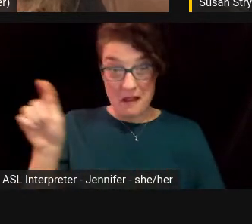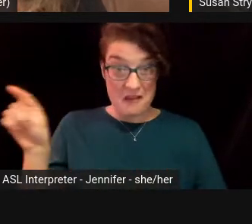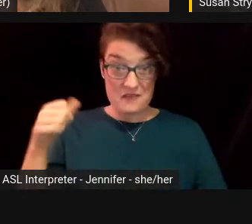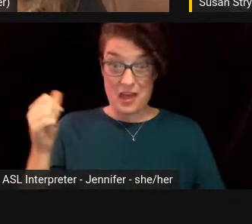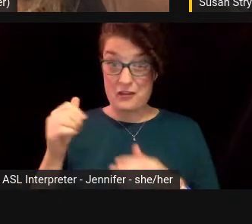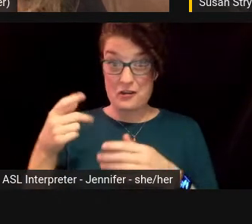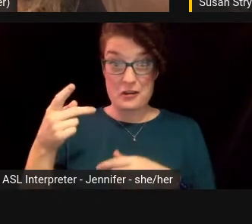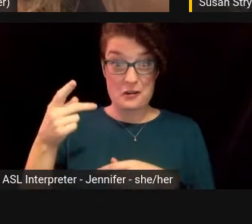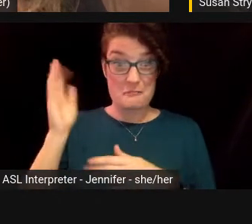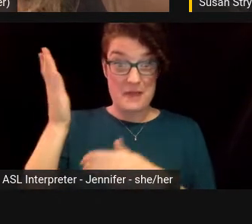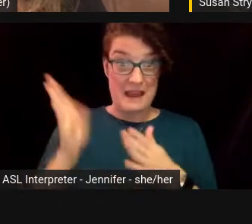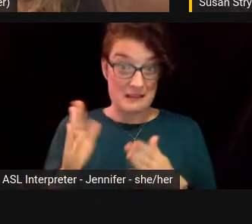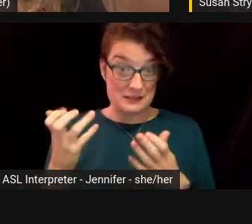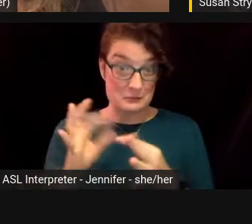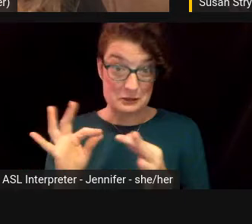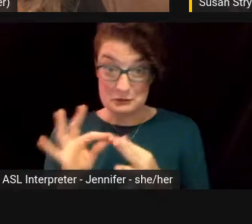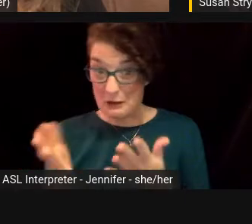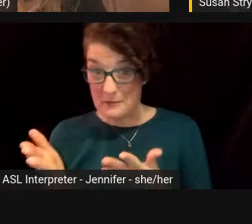jump in on that.